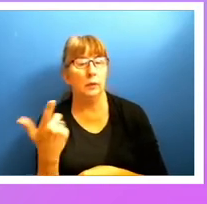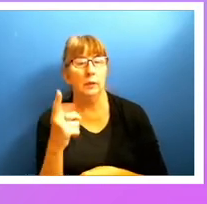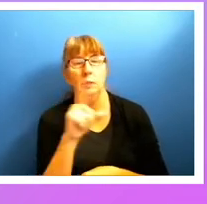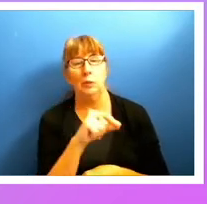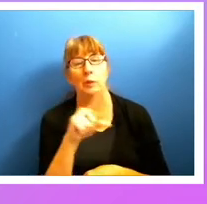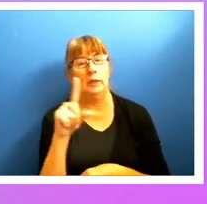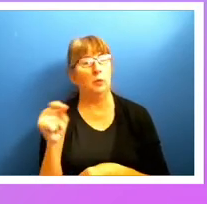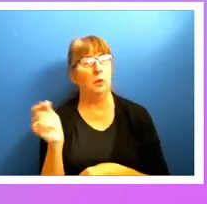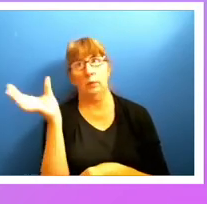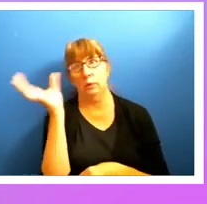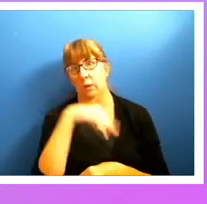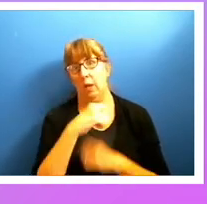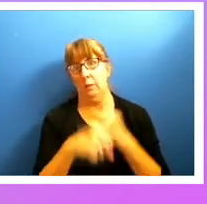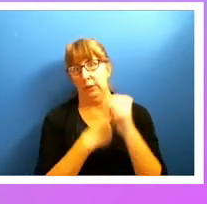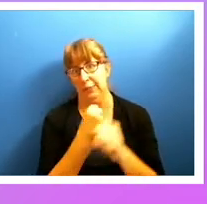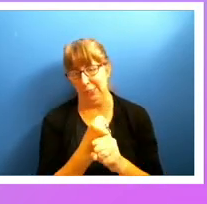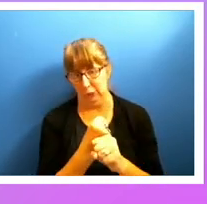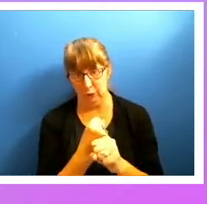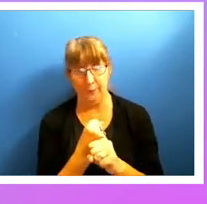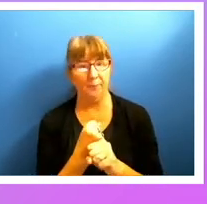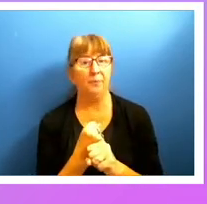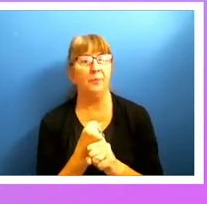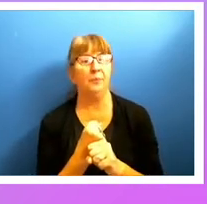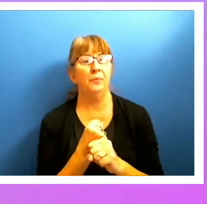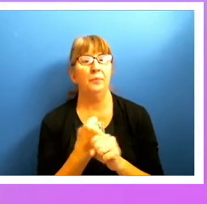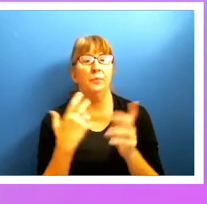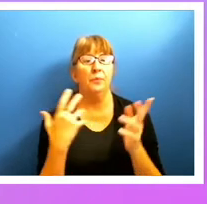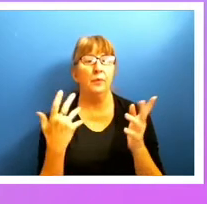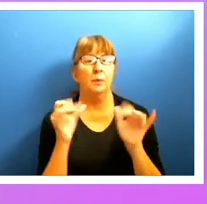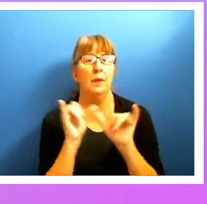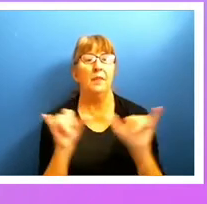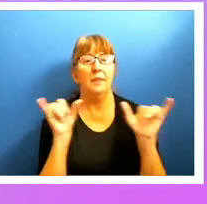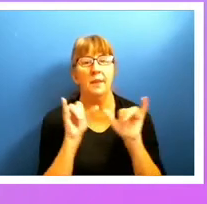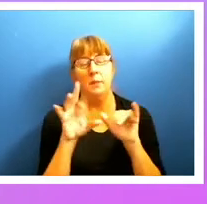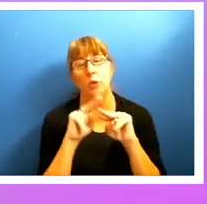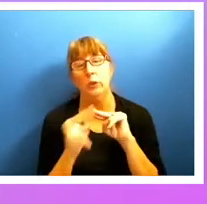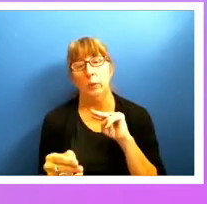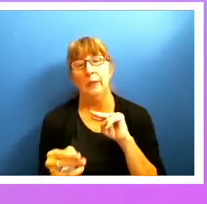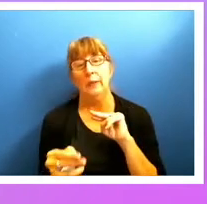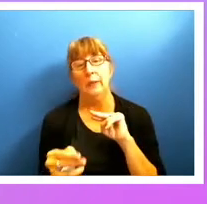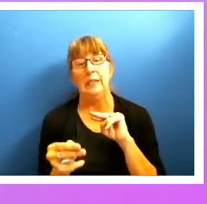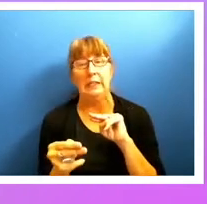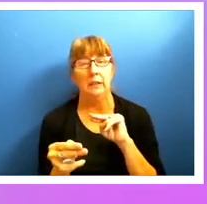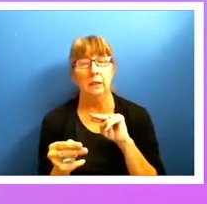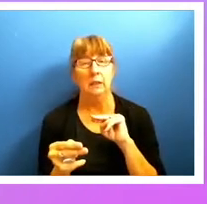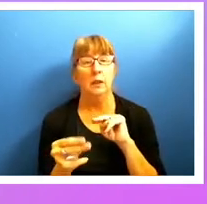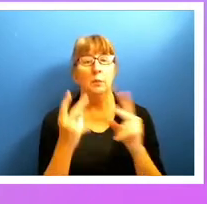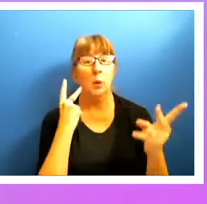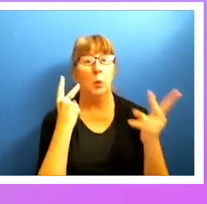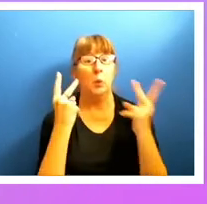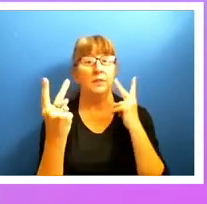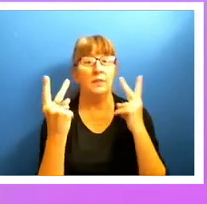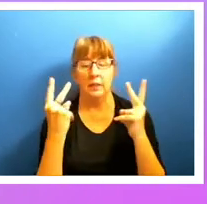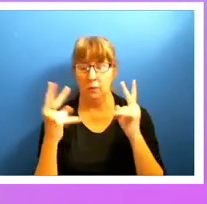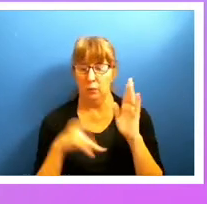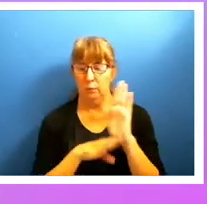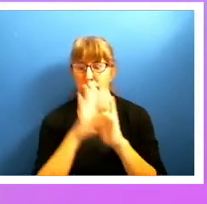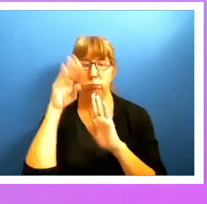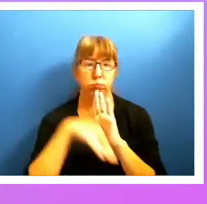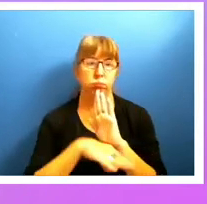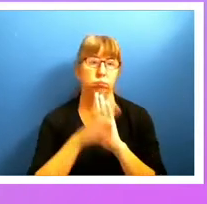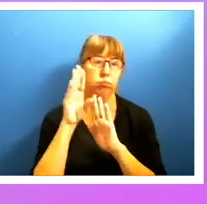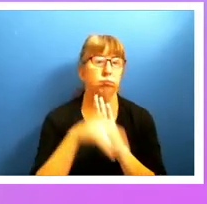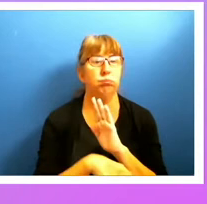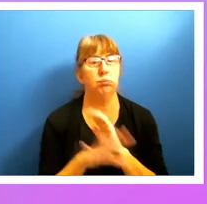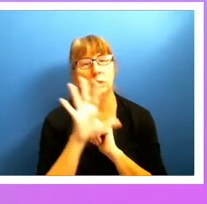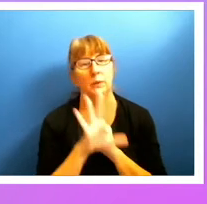anomaly year, staying about the same or decreasing a little bit. But we've seen those go from 2,000 around